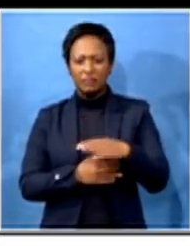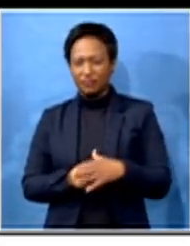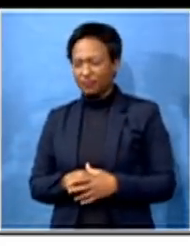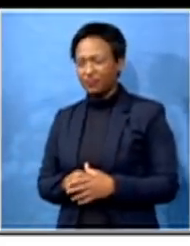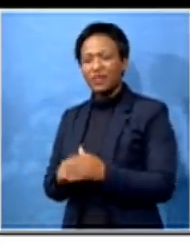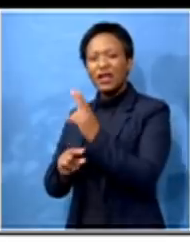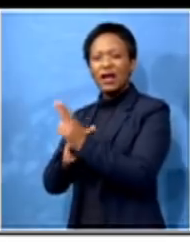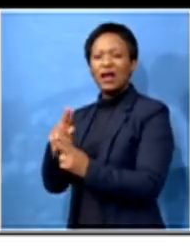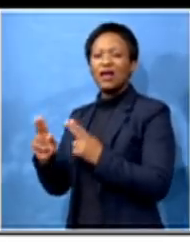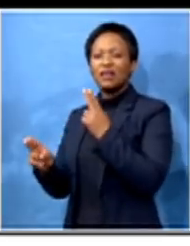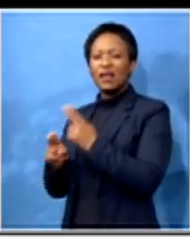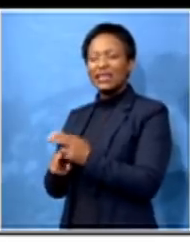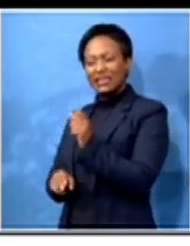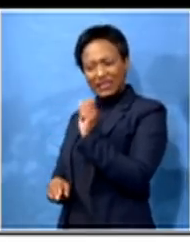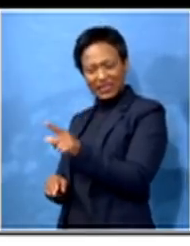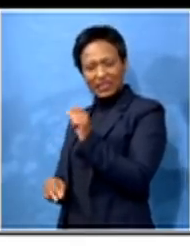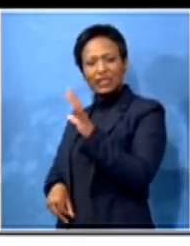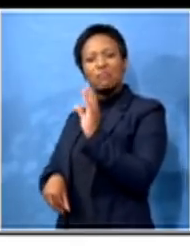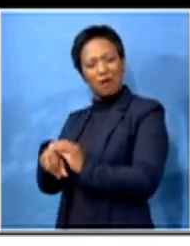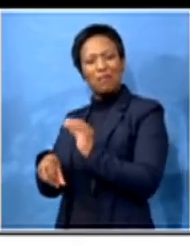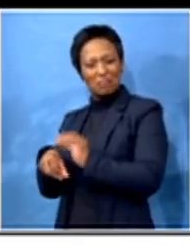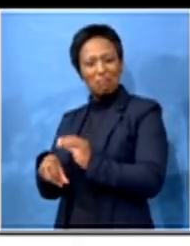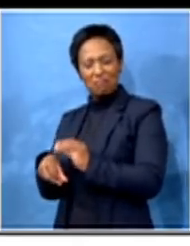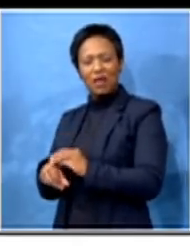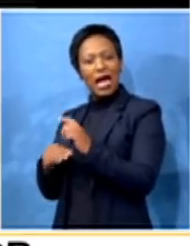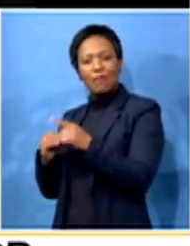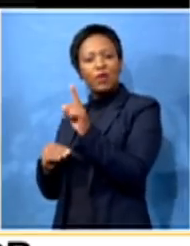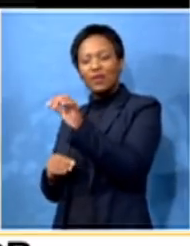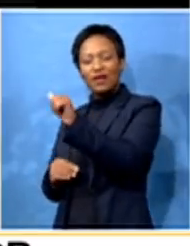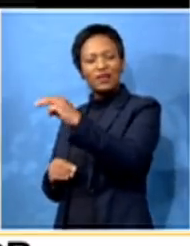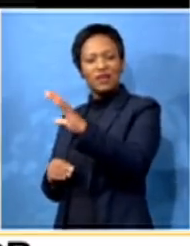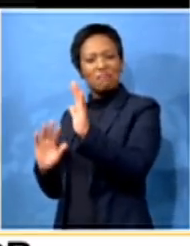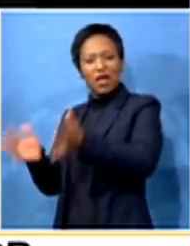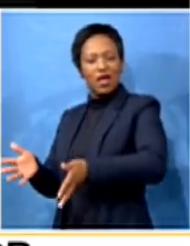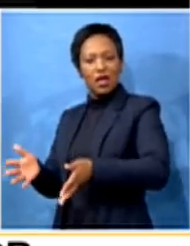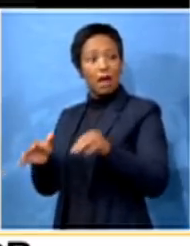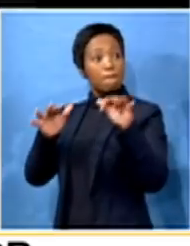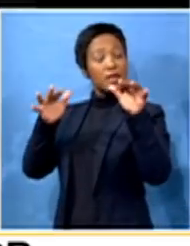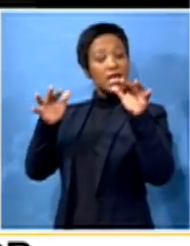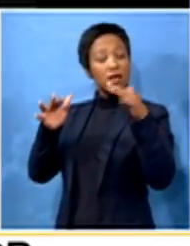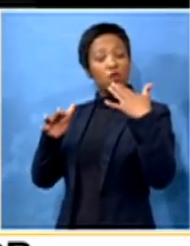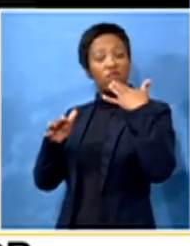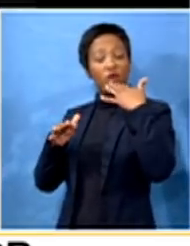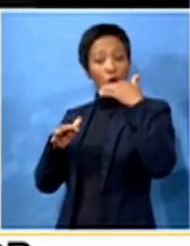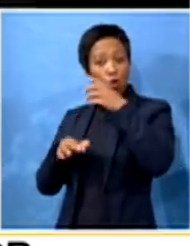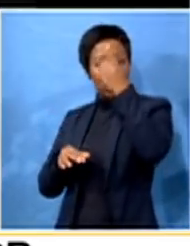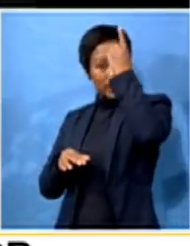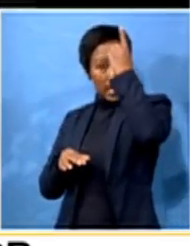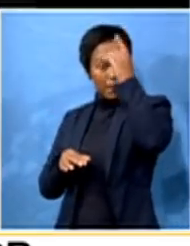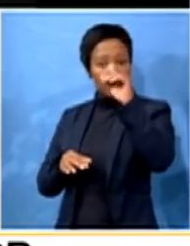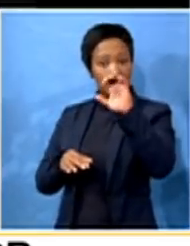and that's the point, Mr. Ntombela. This is about the ANC. This is not about the people of Etteguini. Because